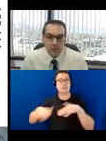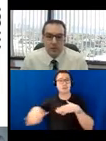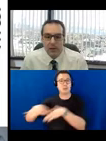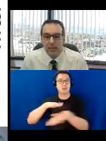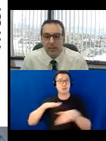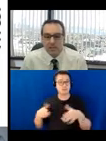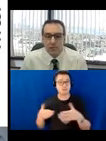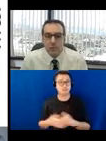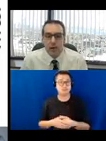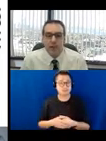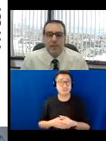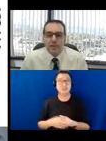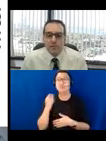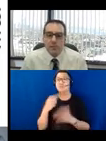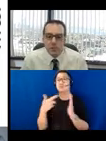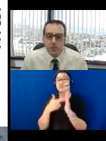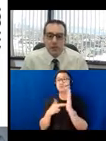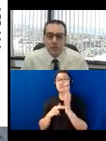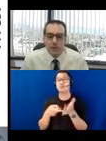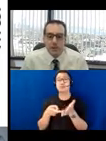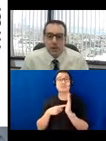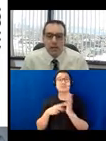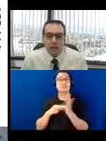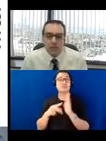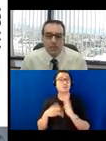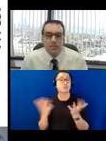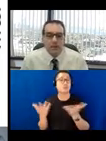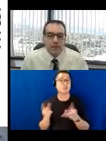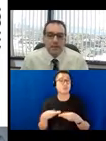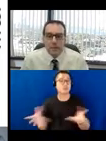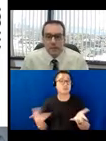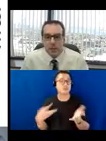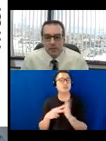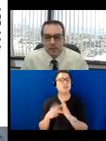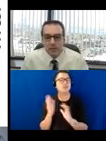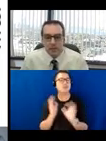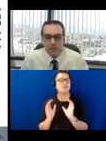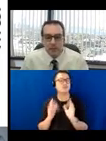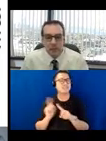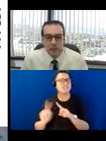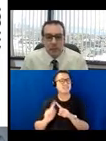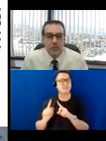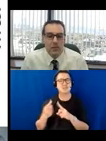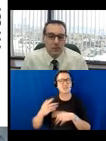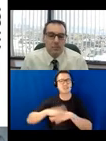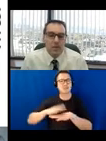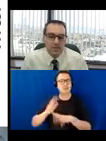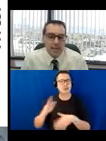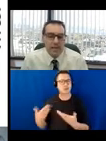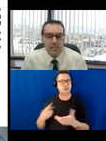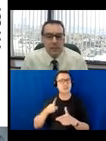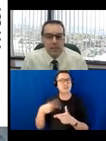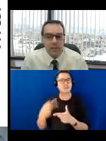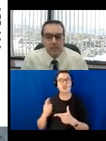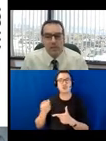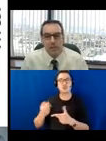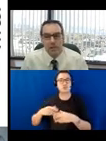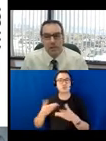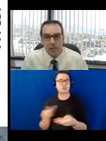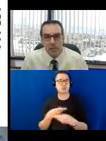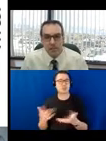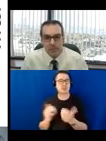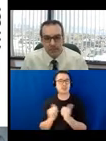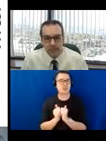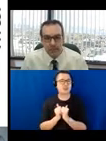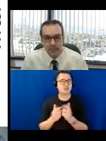So the regulations require that the distribution looks at the various tables offered, and should be distributed by size and location throughout